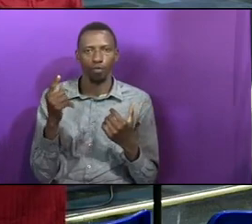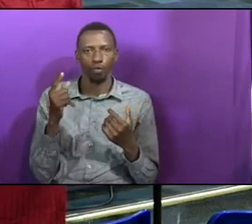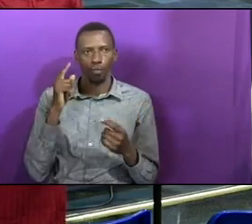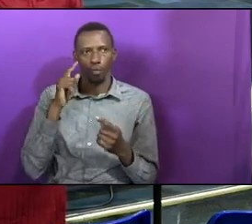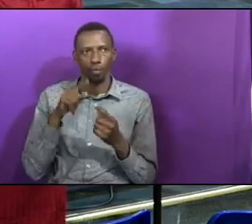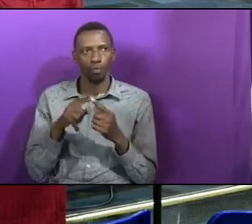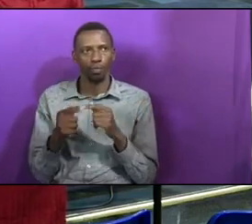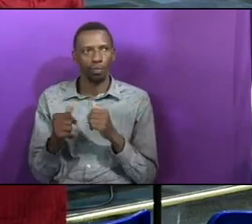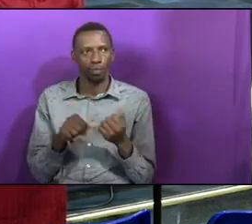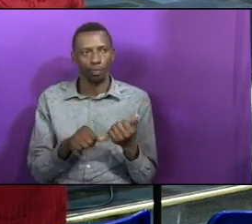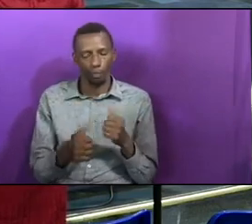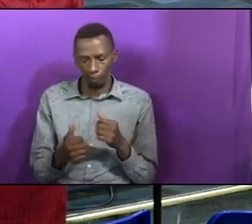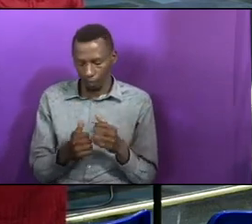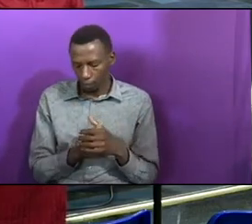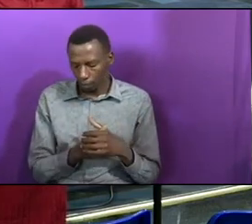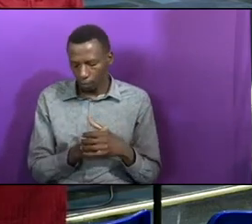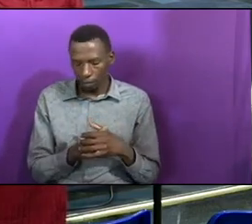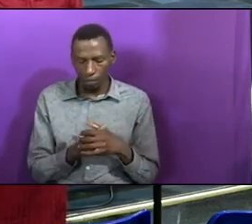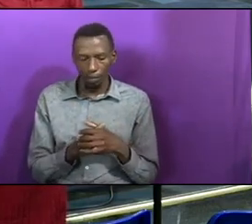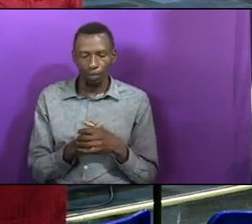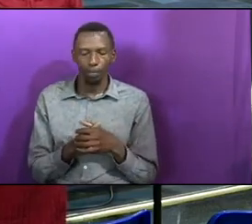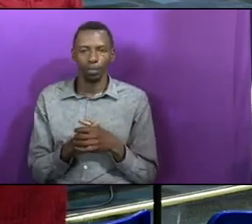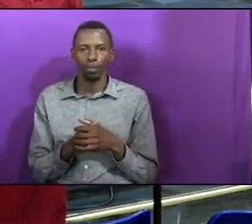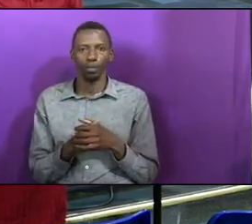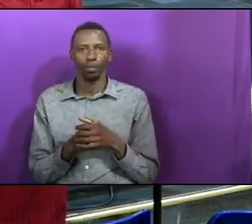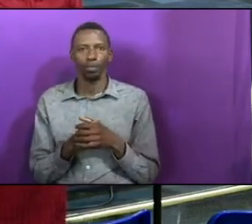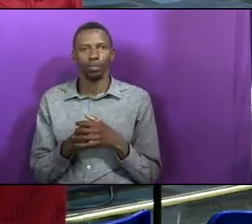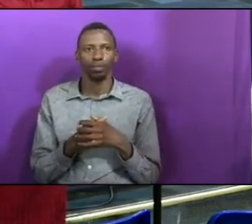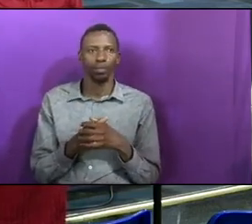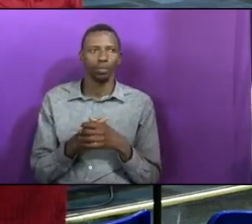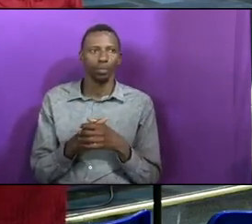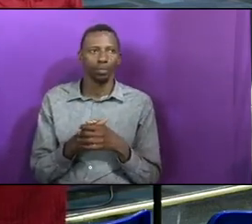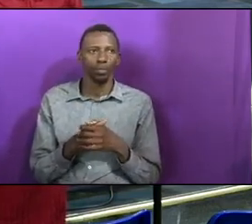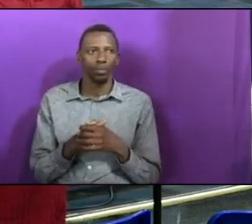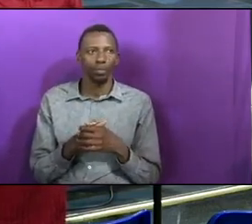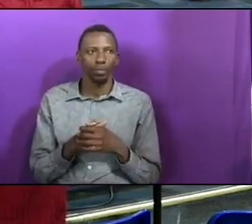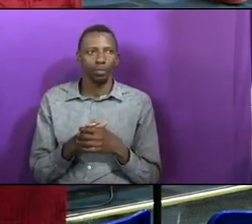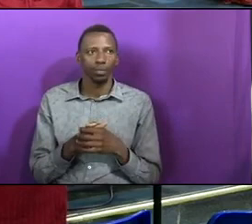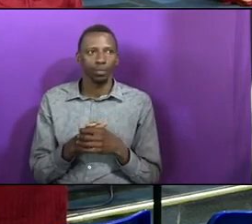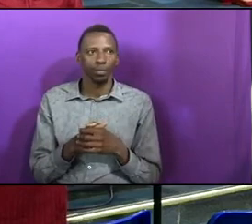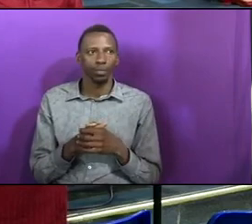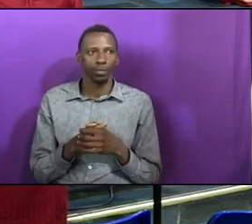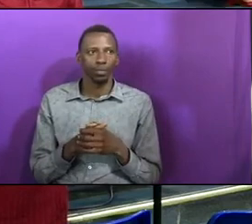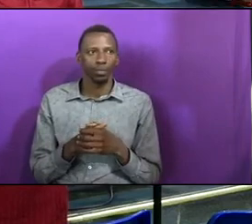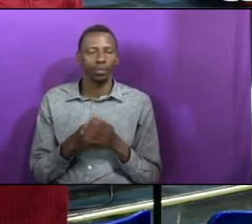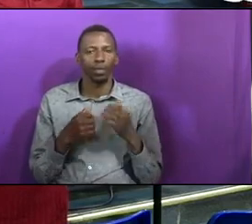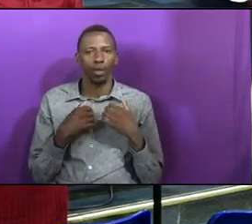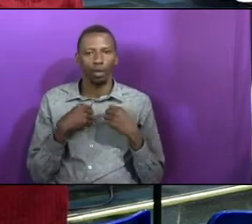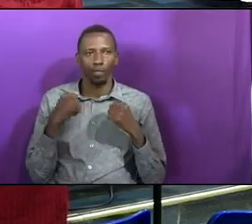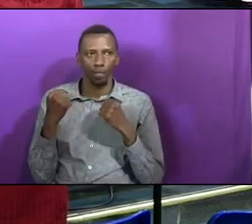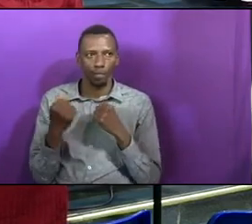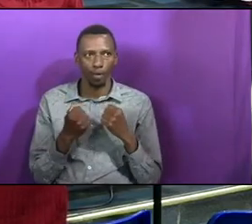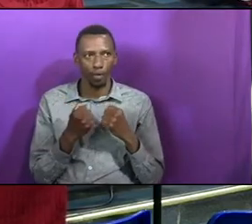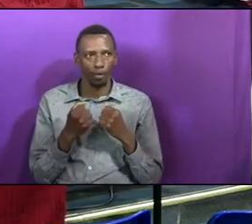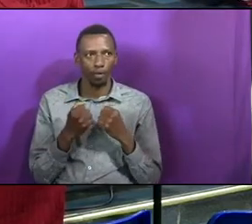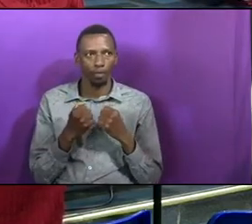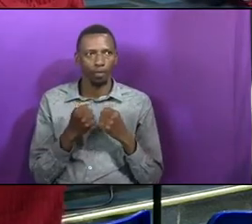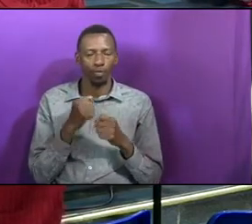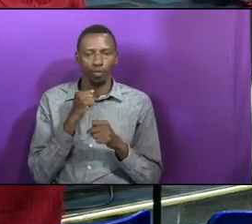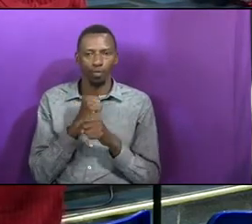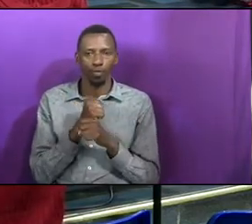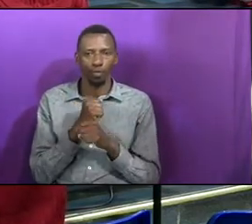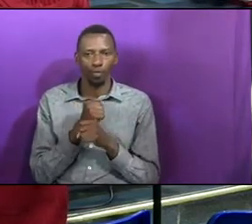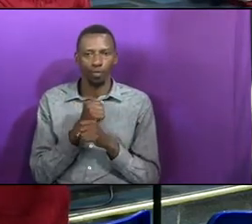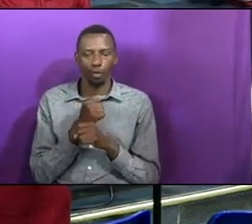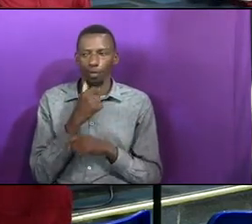come, come. There is power. And it's not just another power. It is a wonder-working what? Power. That's